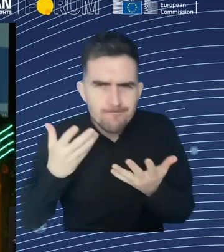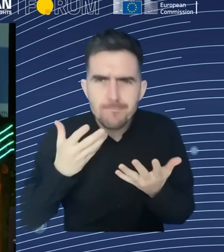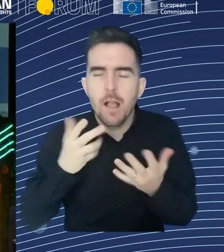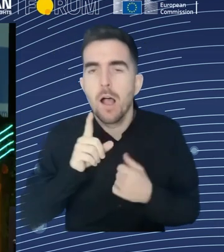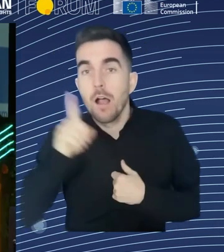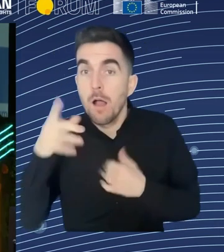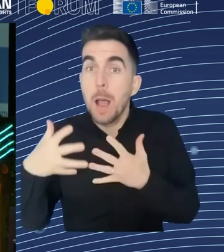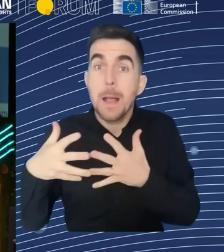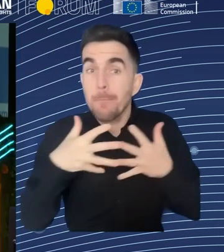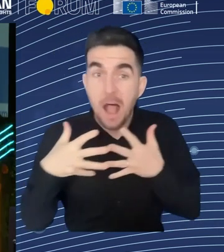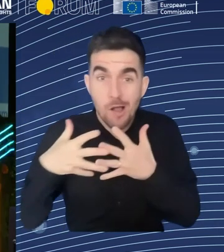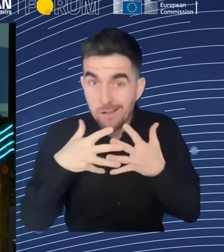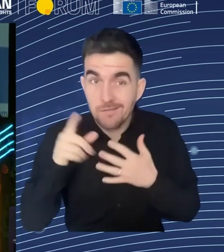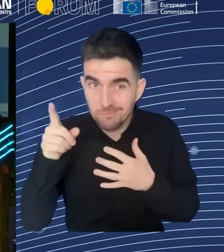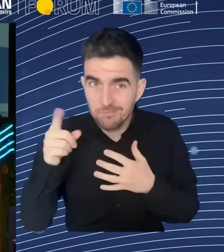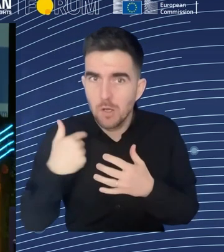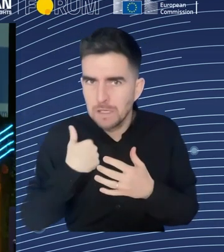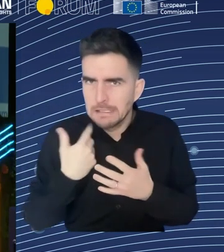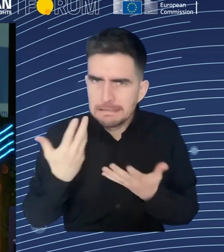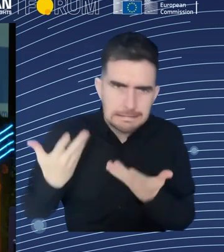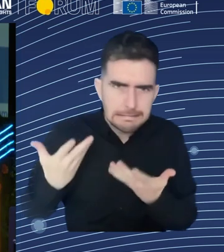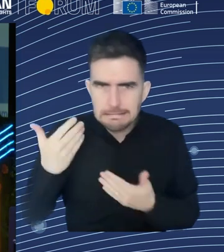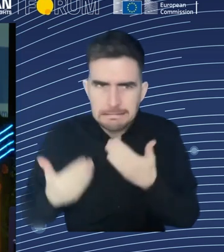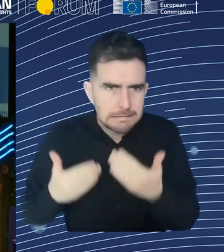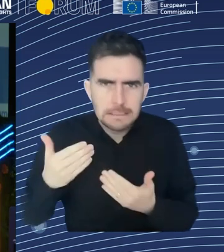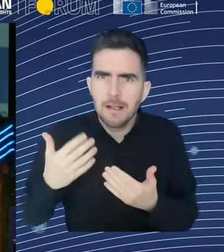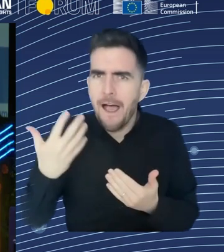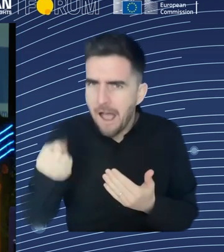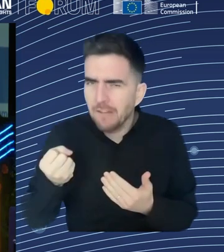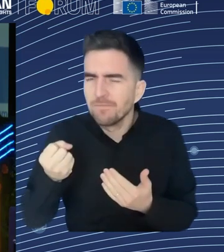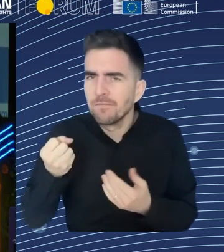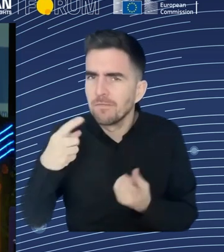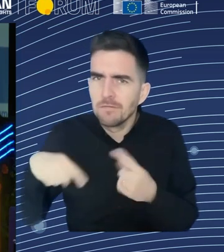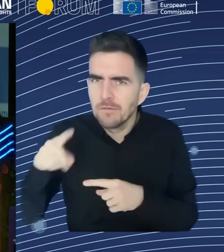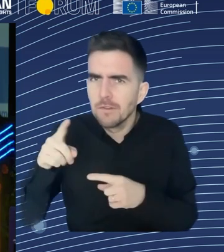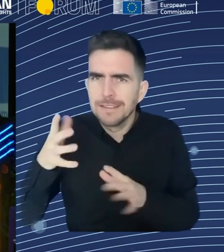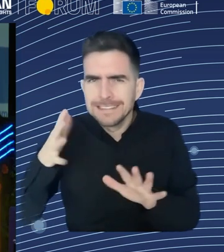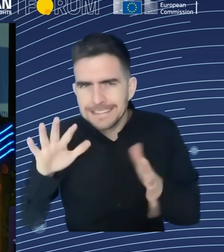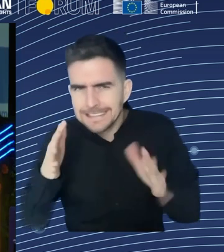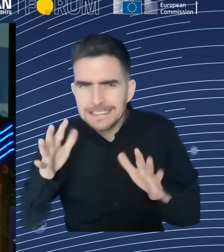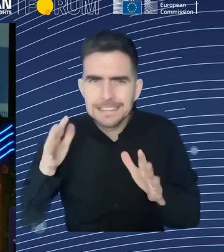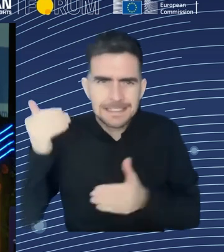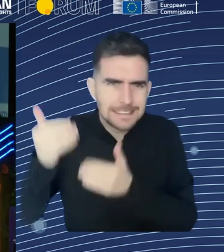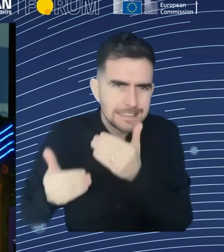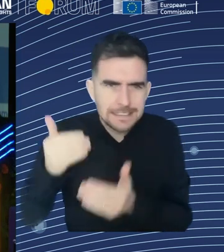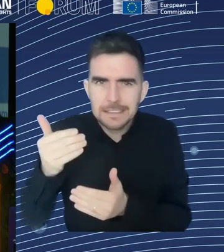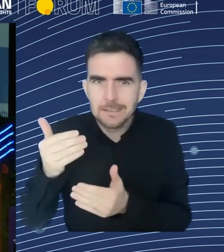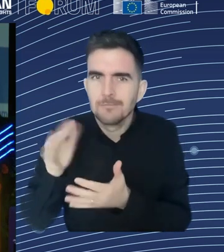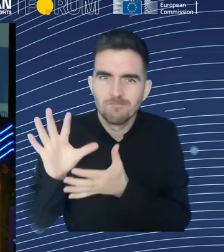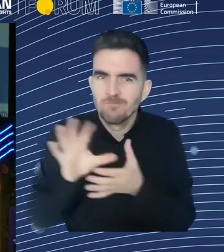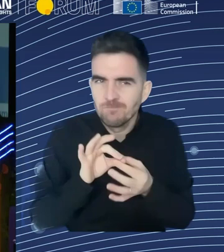So that, you know, monitor at a micro level via surveillance or haptics